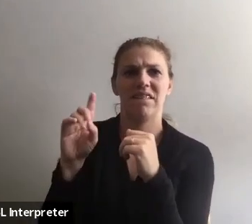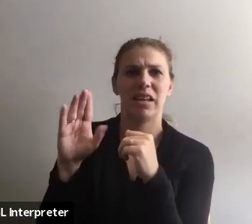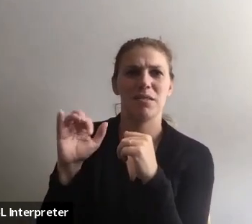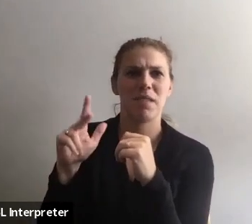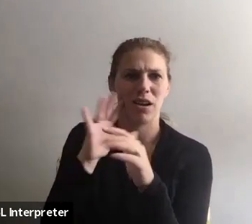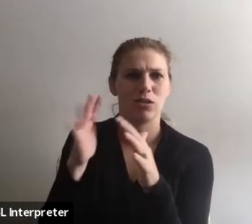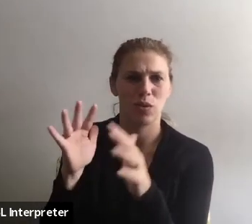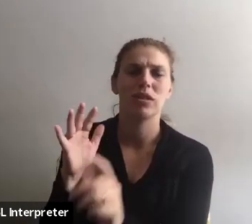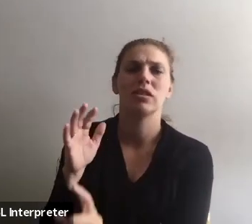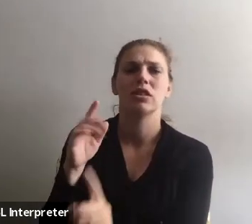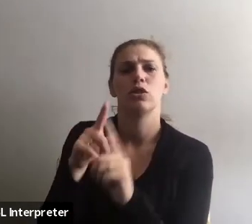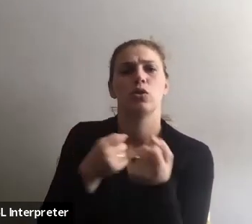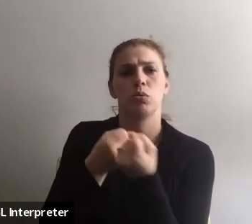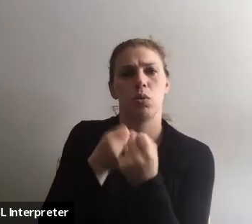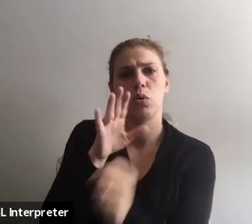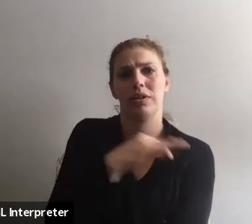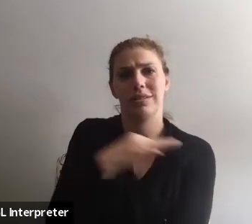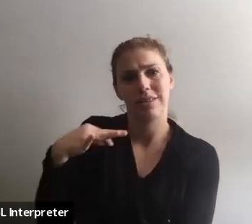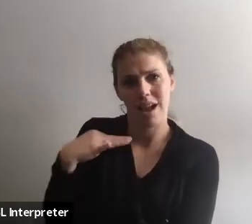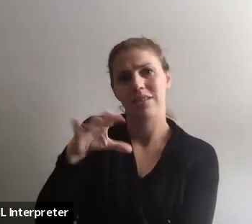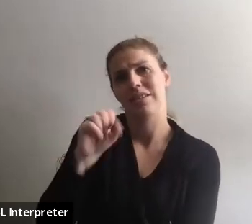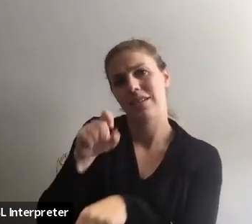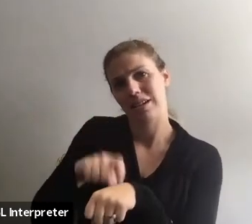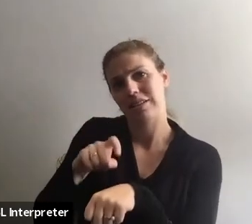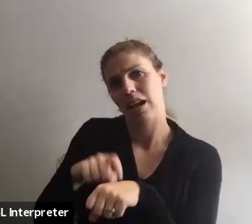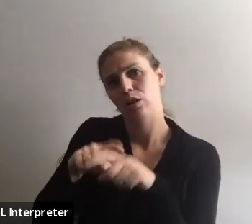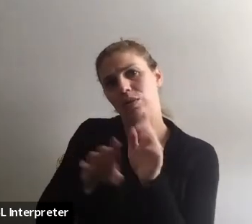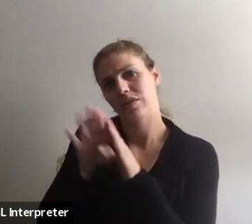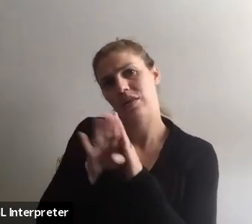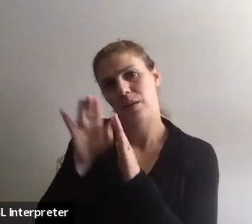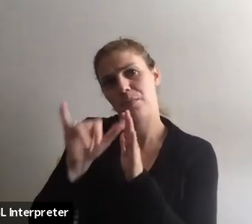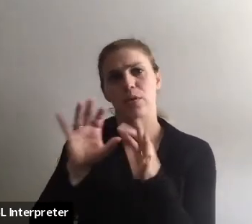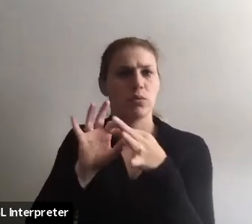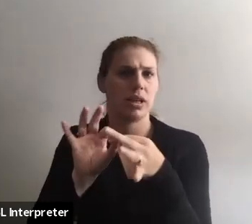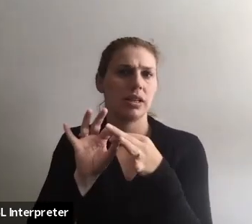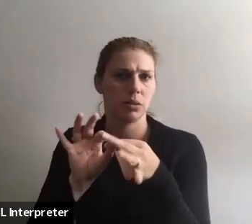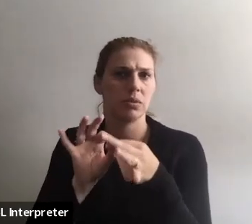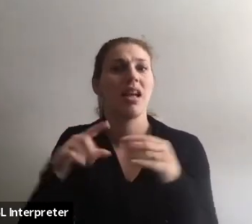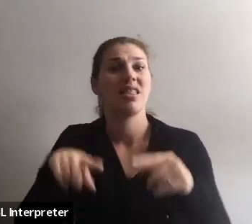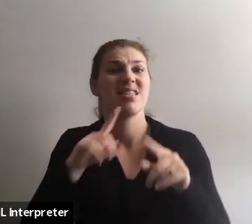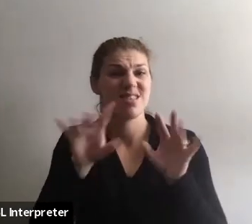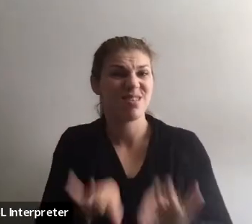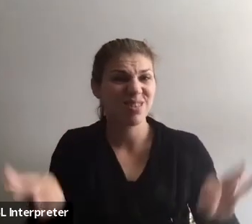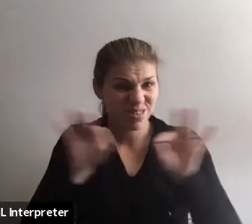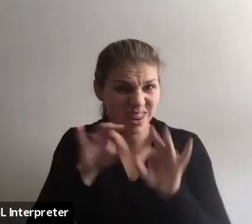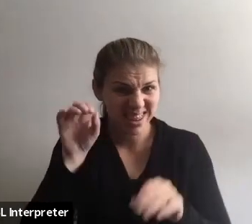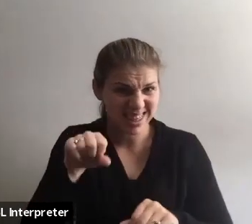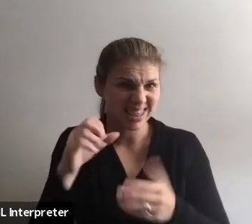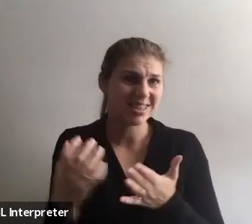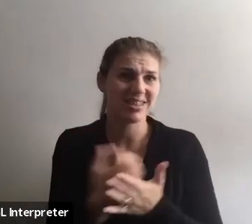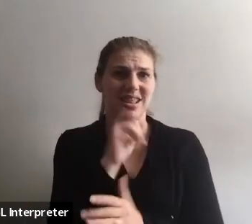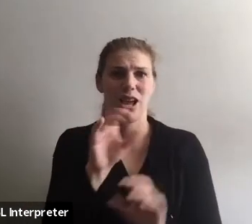is that to support your staff and taking the time to develop those relationships. This is important, you know, to do that.